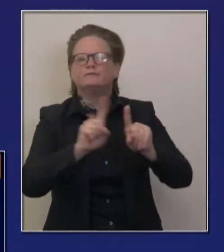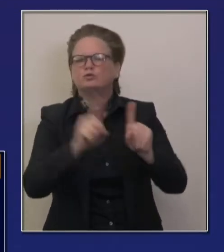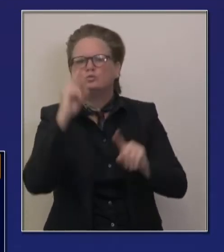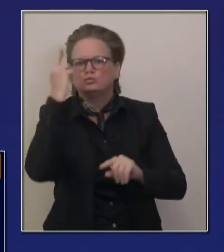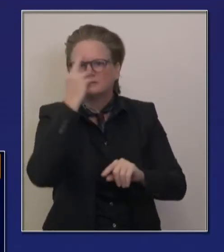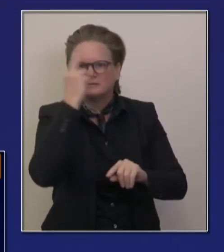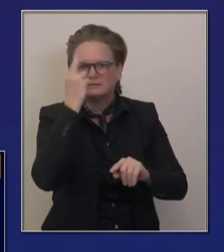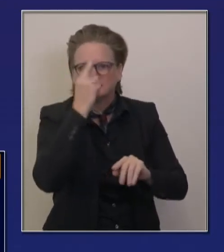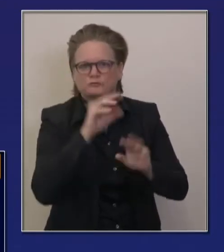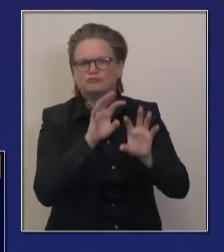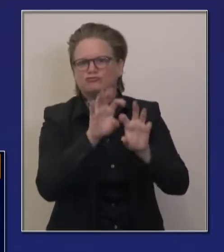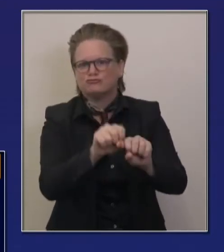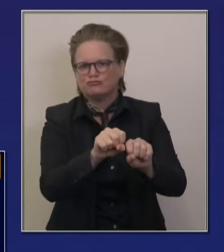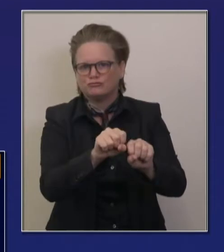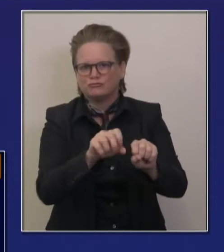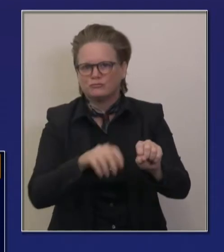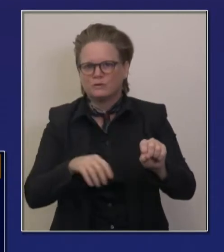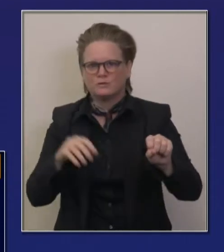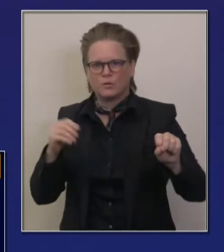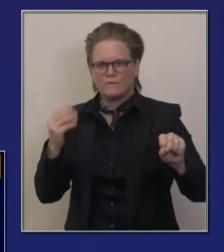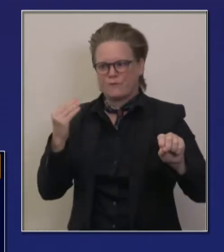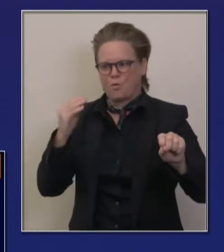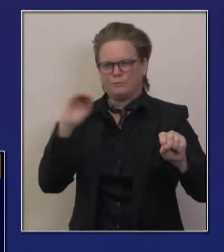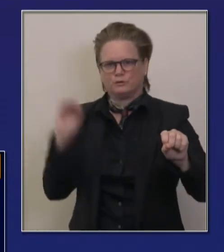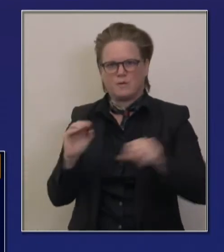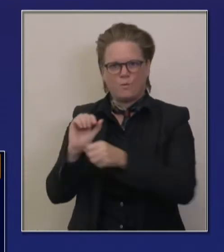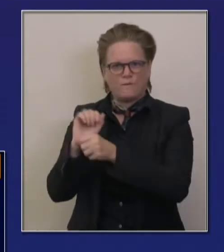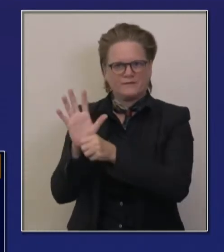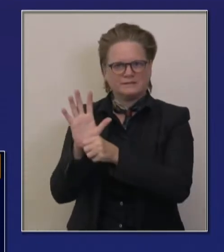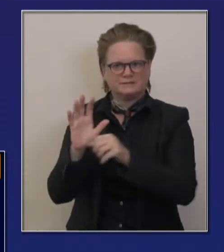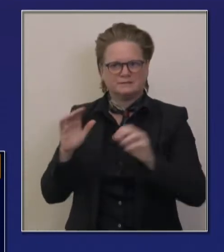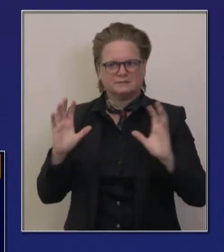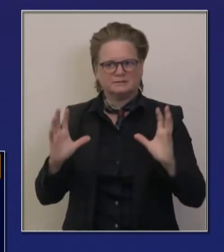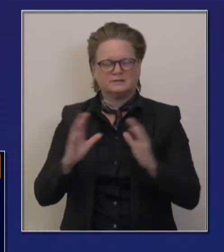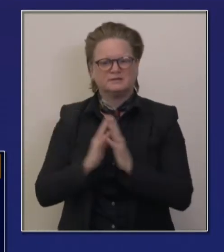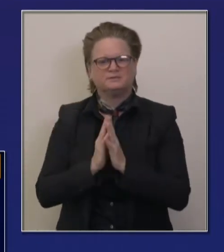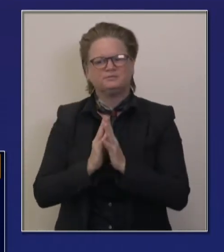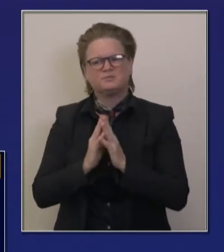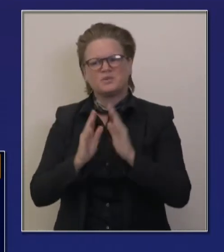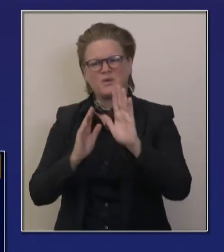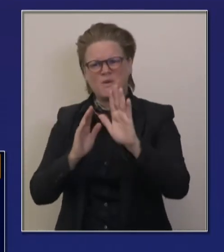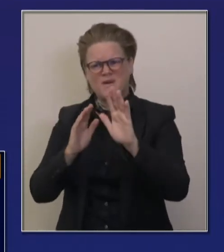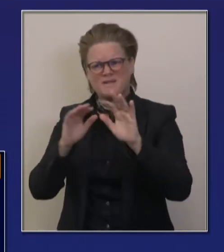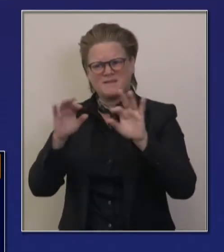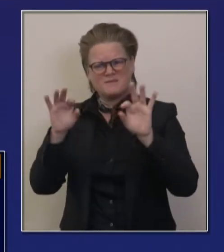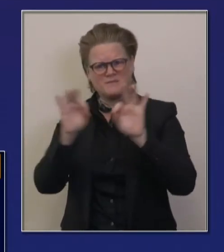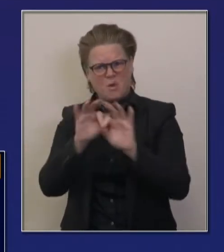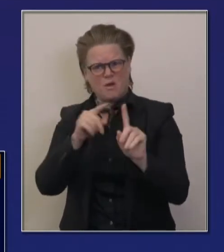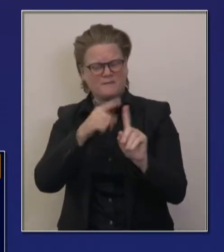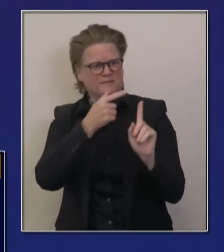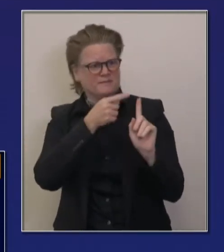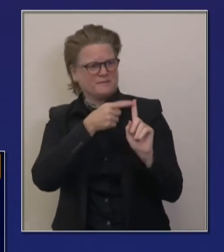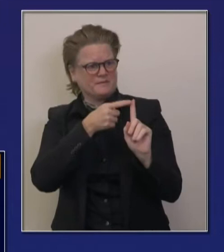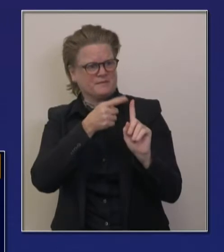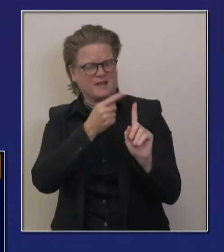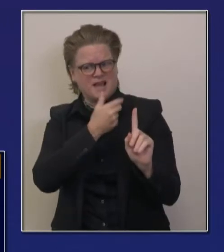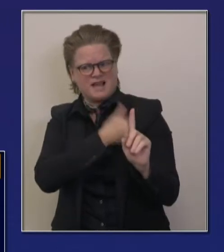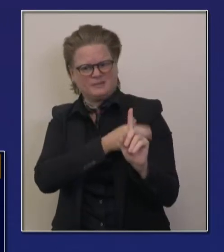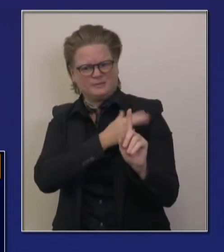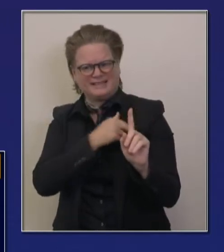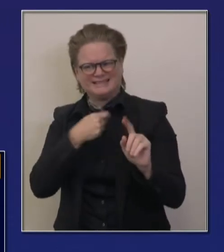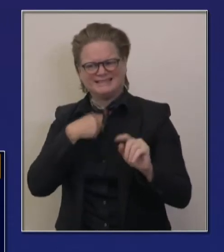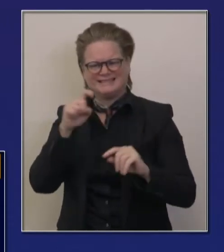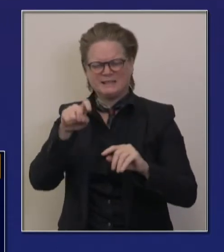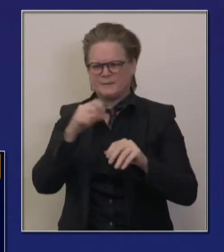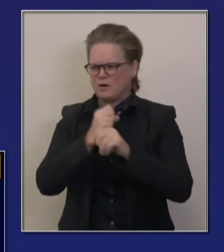-established in the beginning of this pandemic. Ability for the hospital system to surge, to provide access and